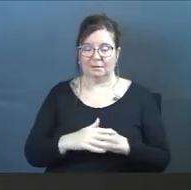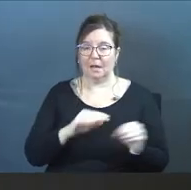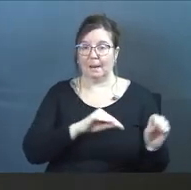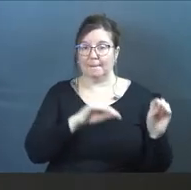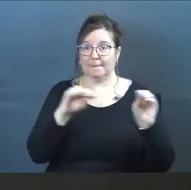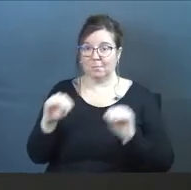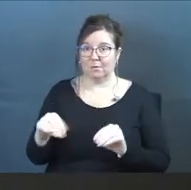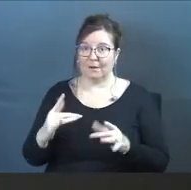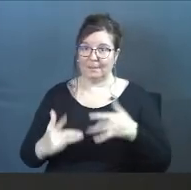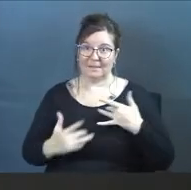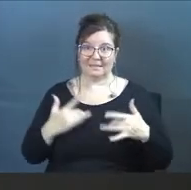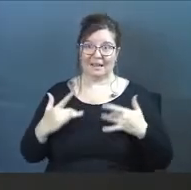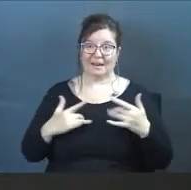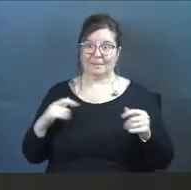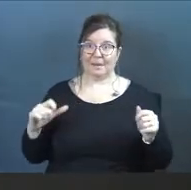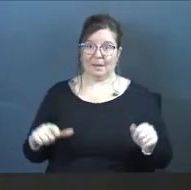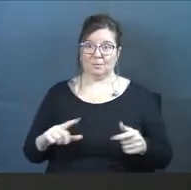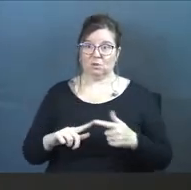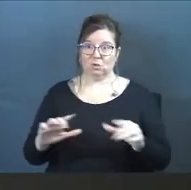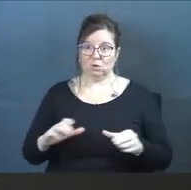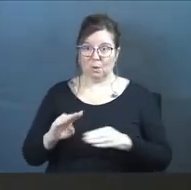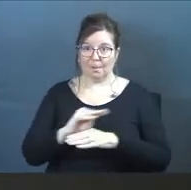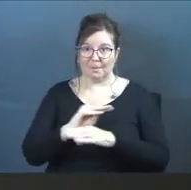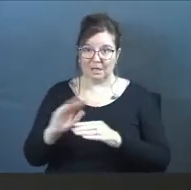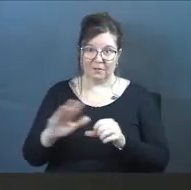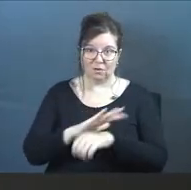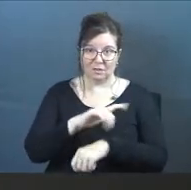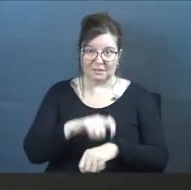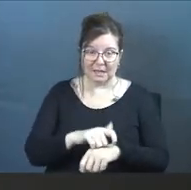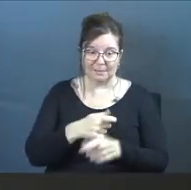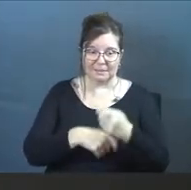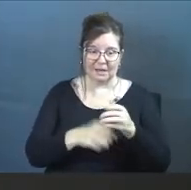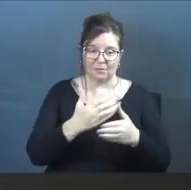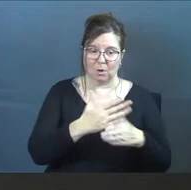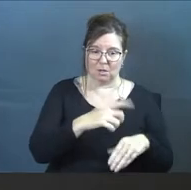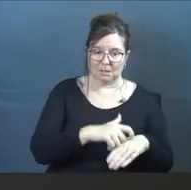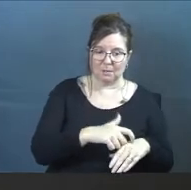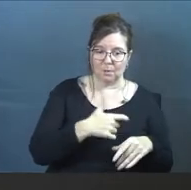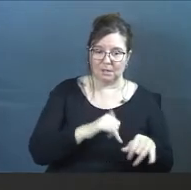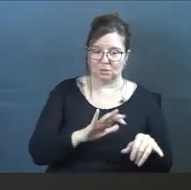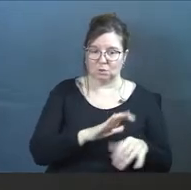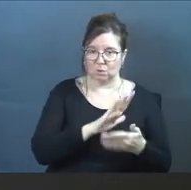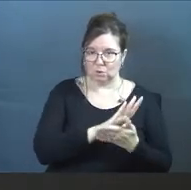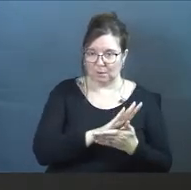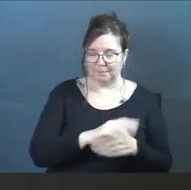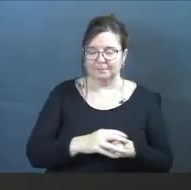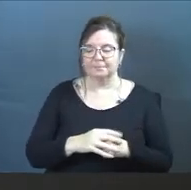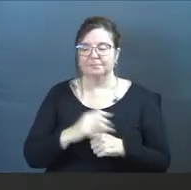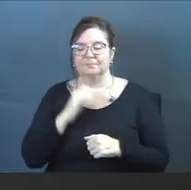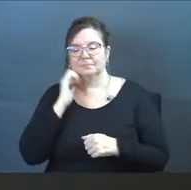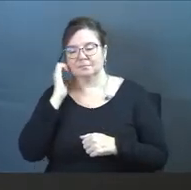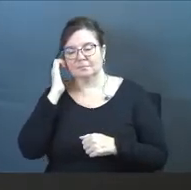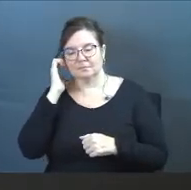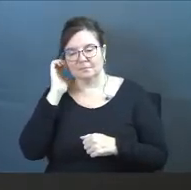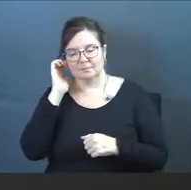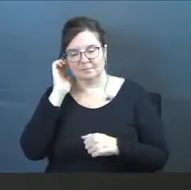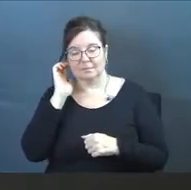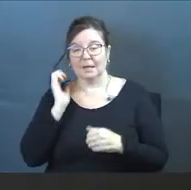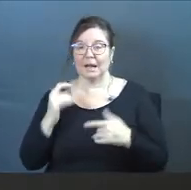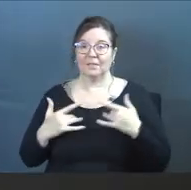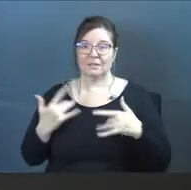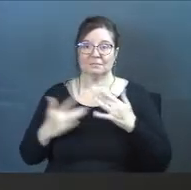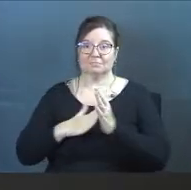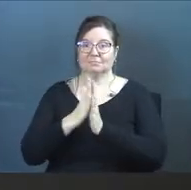moved here. I'm excited to be able to do ministry full-time instead of just part-time while I was still doing school. And I had this zeal for